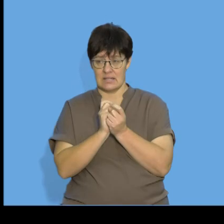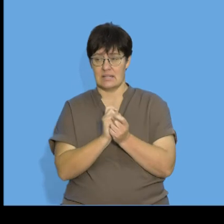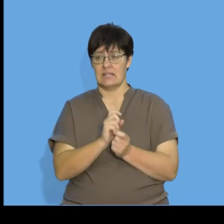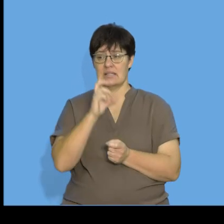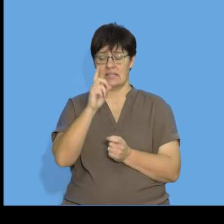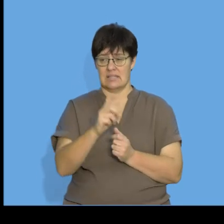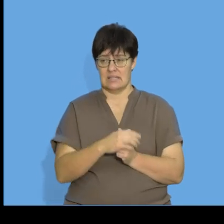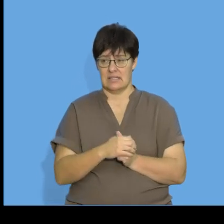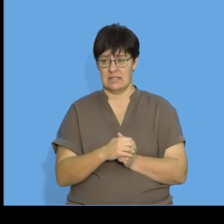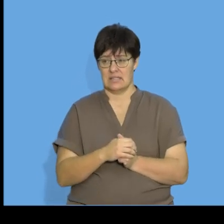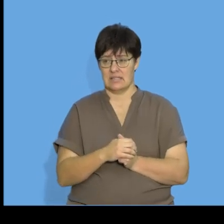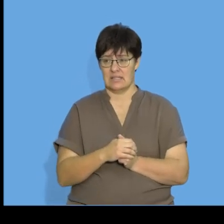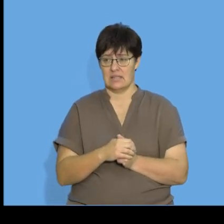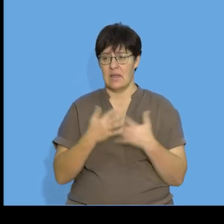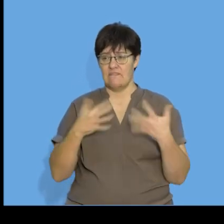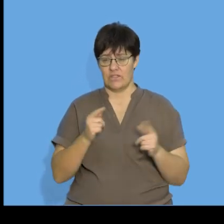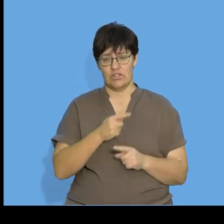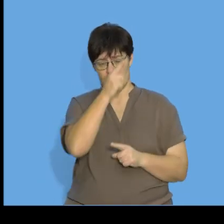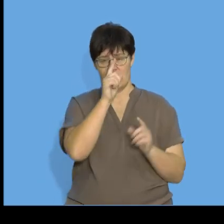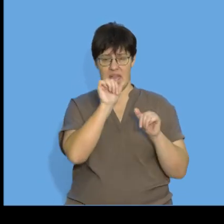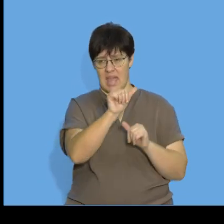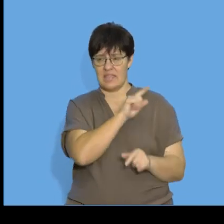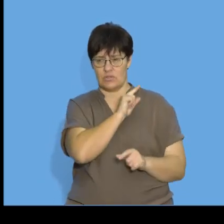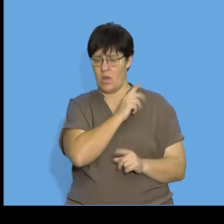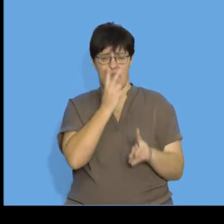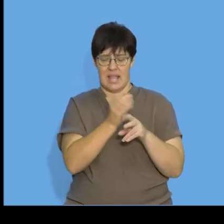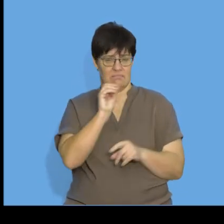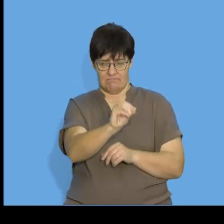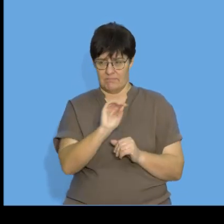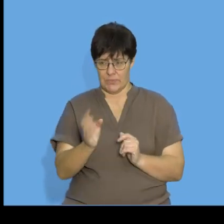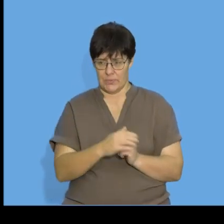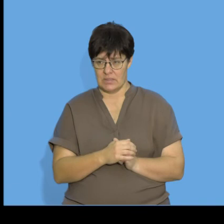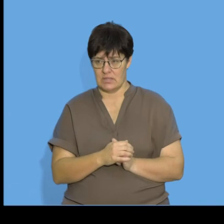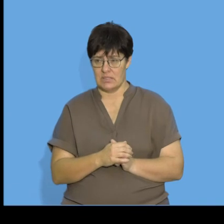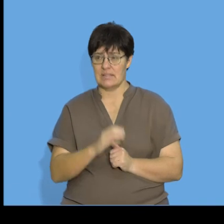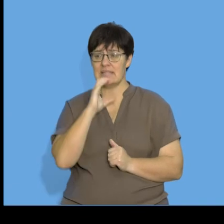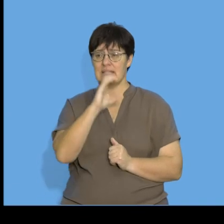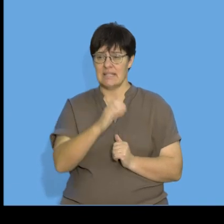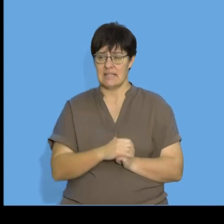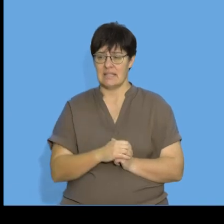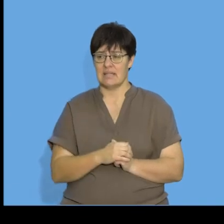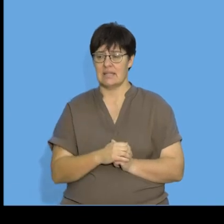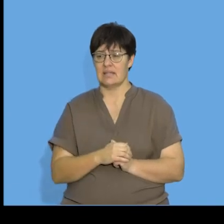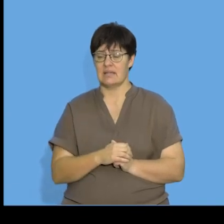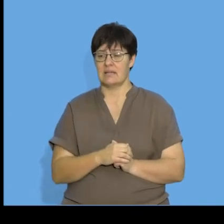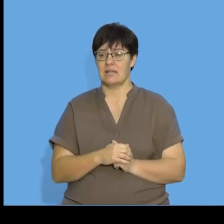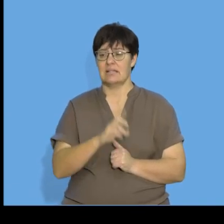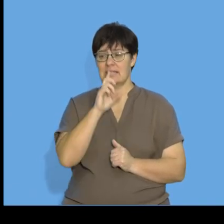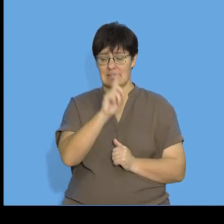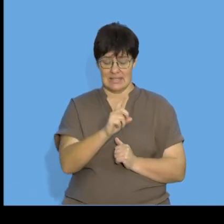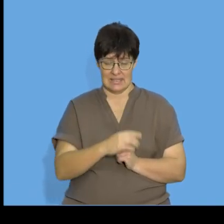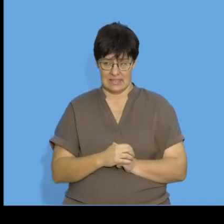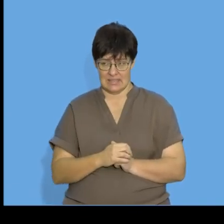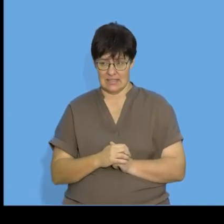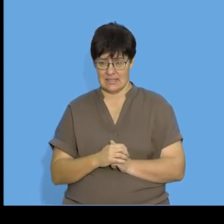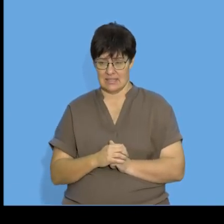D because B has already played A that's why I haven't written it again team C would then have to play